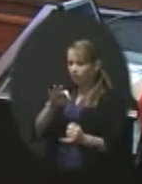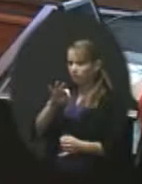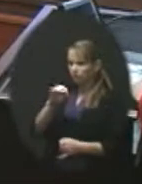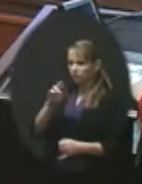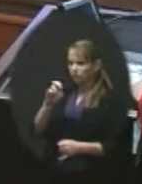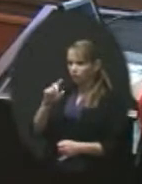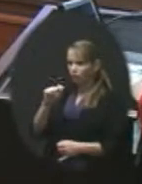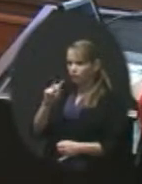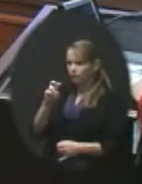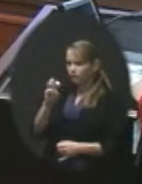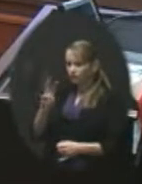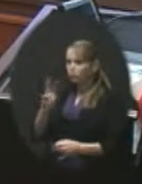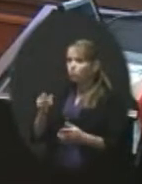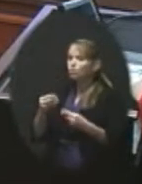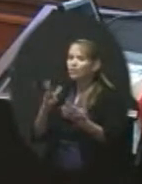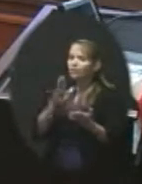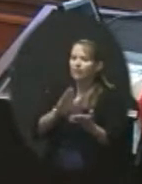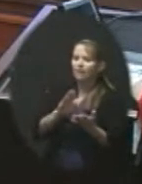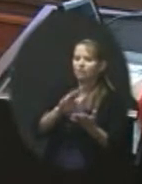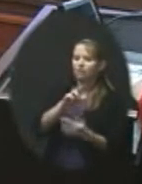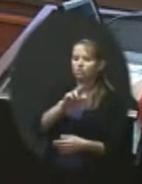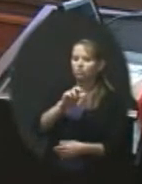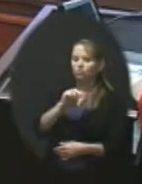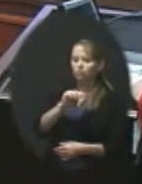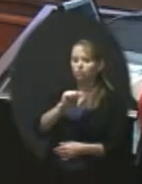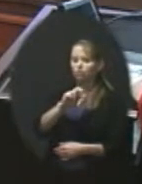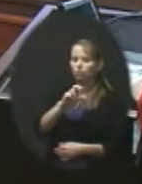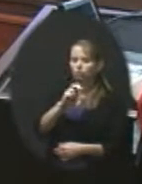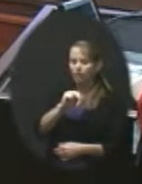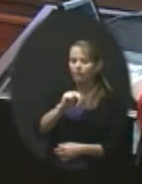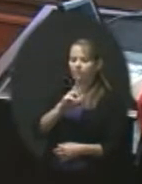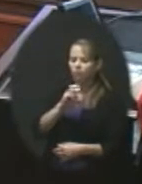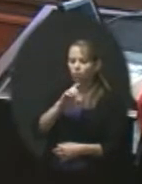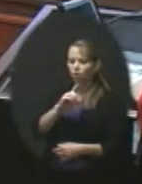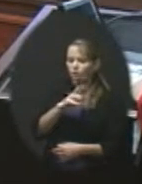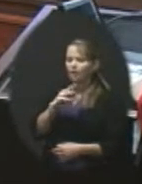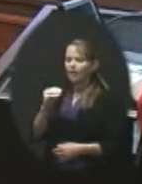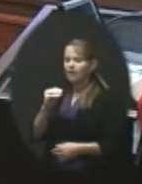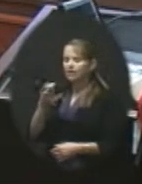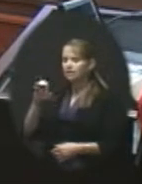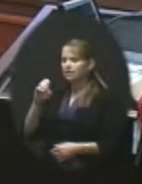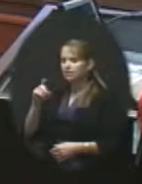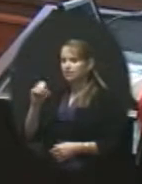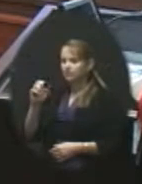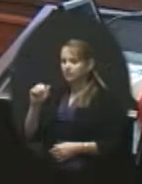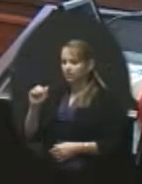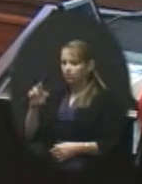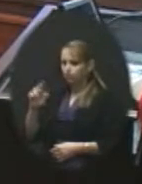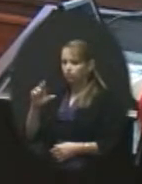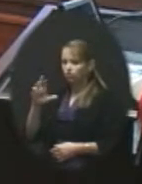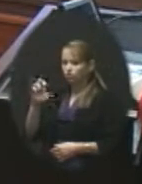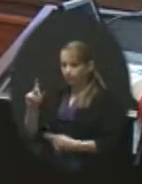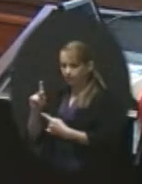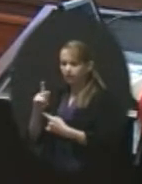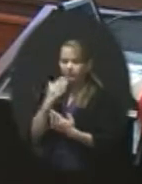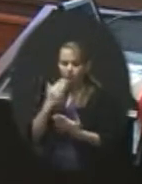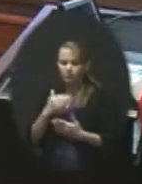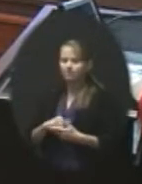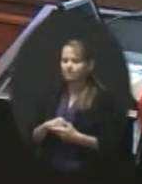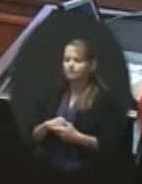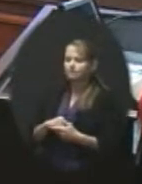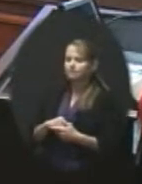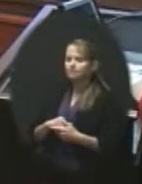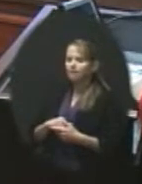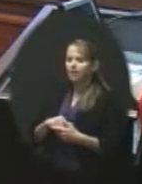to Ravenwood as well as. Cedar Creek. Cedar Creek, thank you. And that